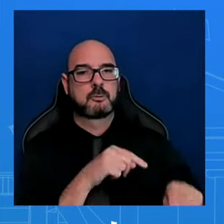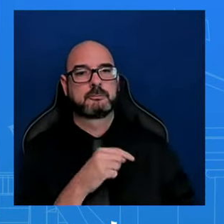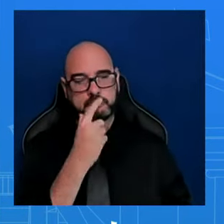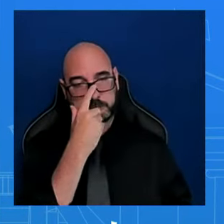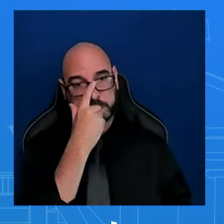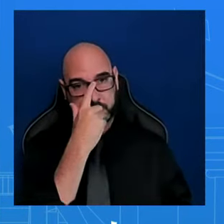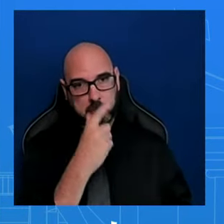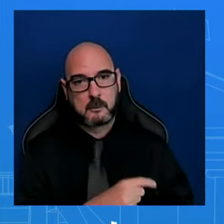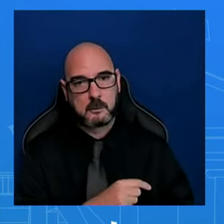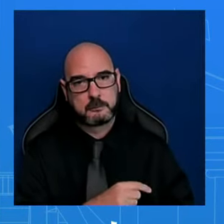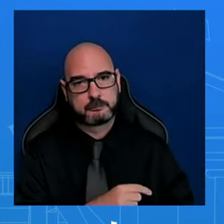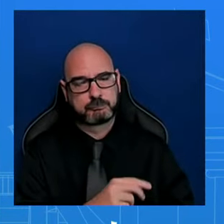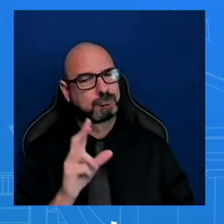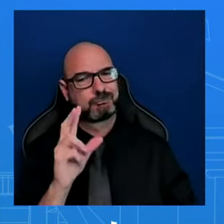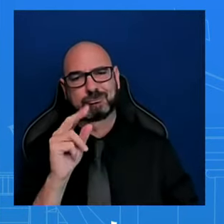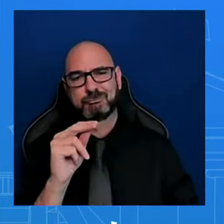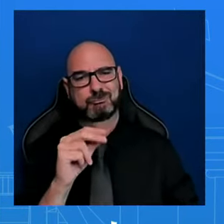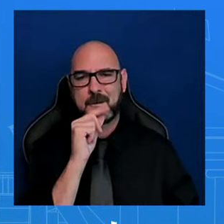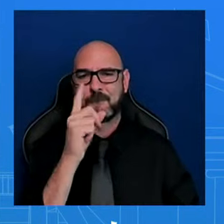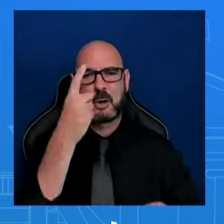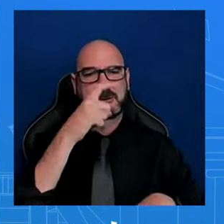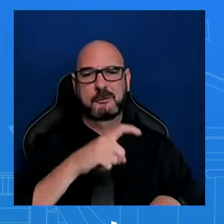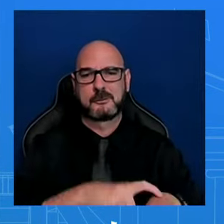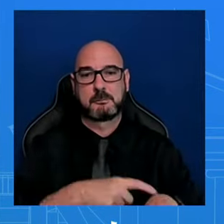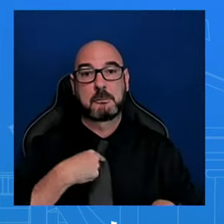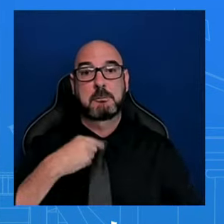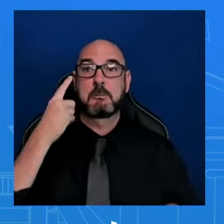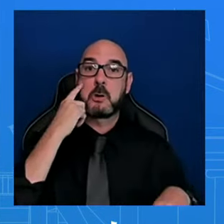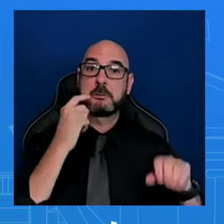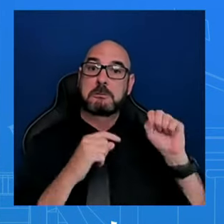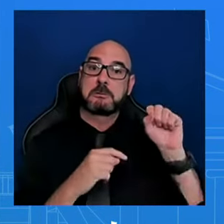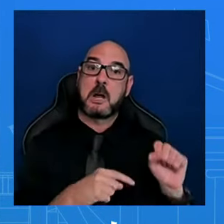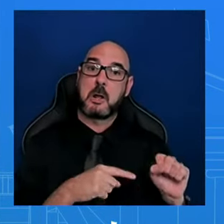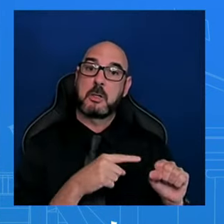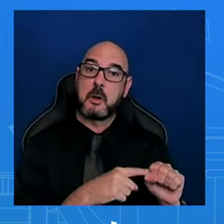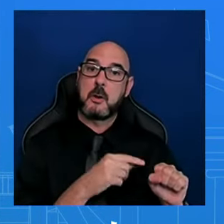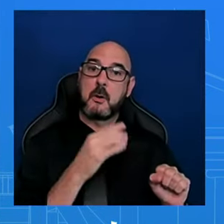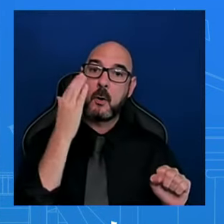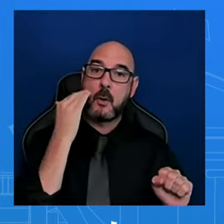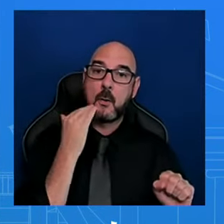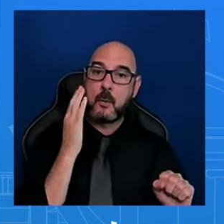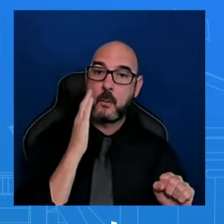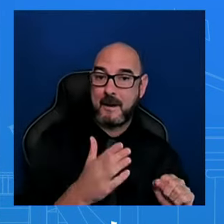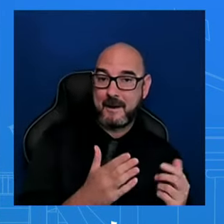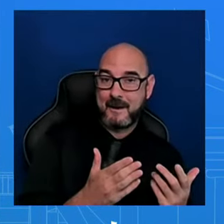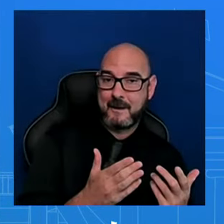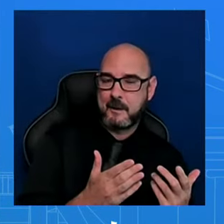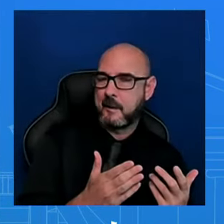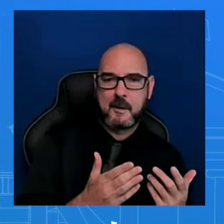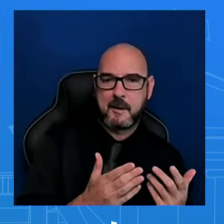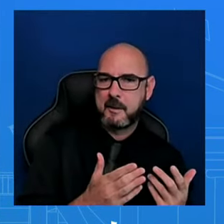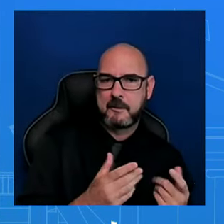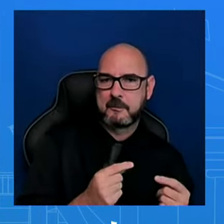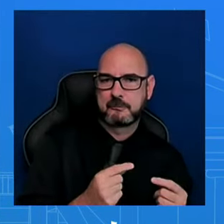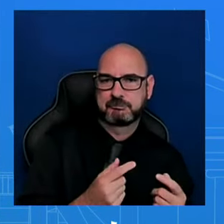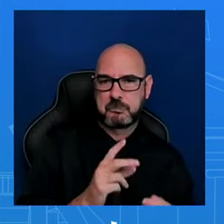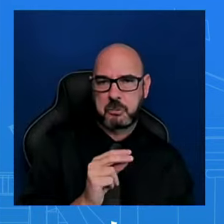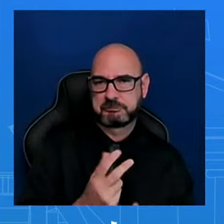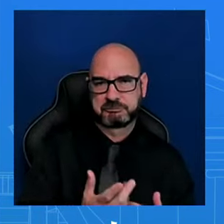East Room. So I wouldn't, I wouldn't read too much into it. Okay. I'm going to take one more. It's been a while for you. Ms. Okay. Go